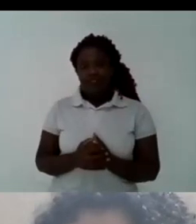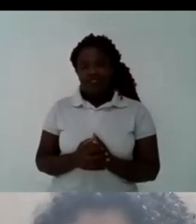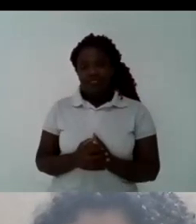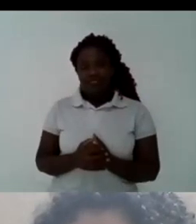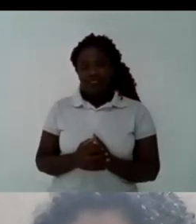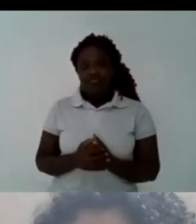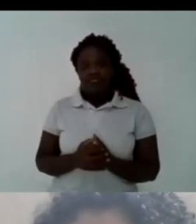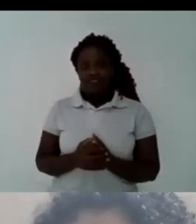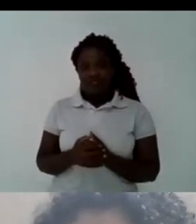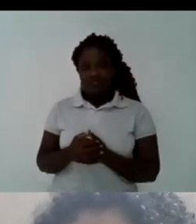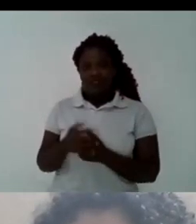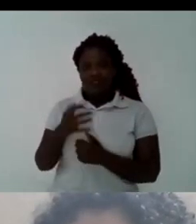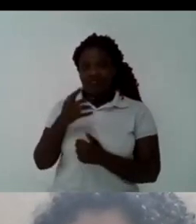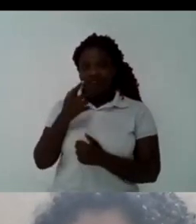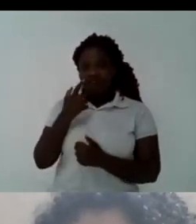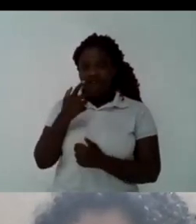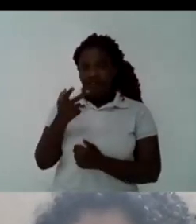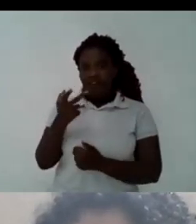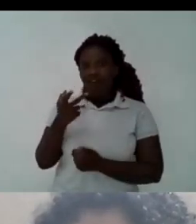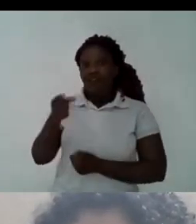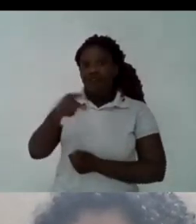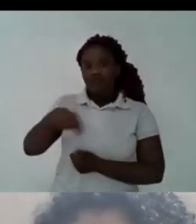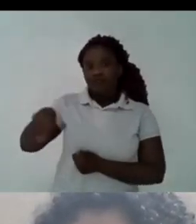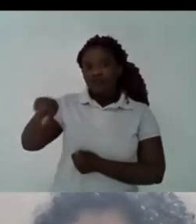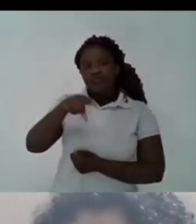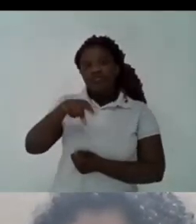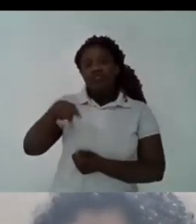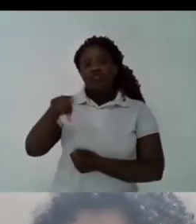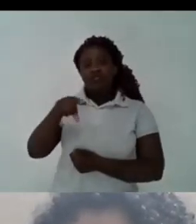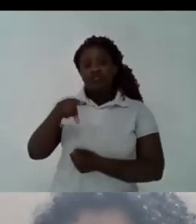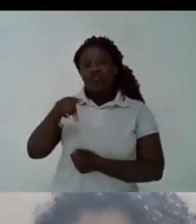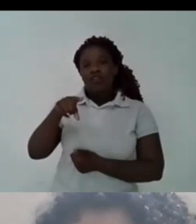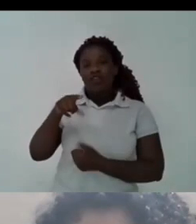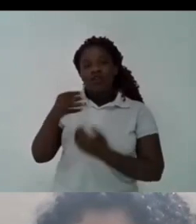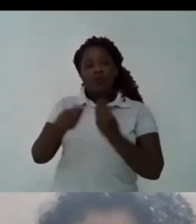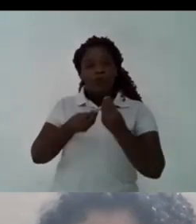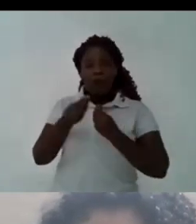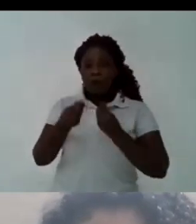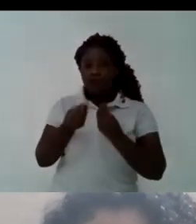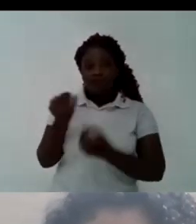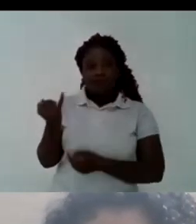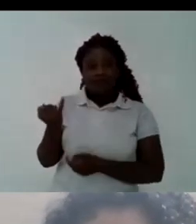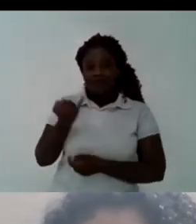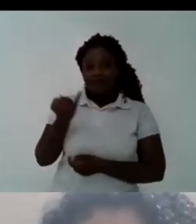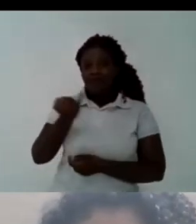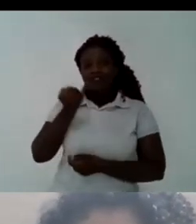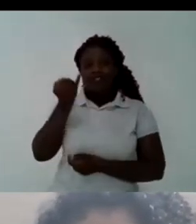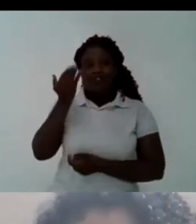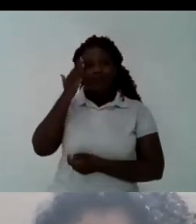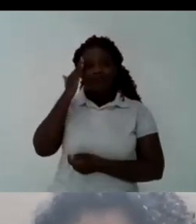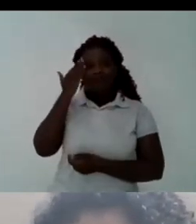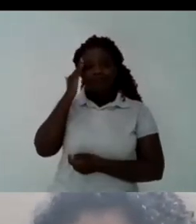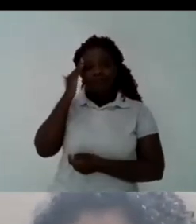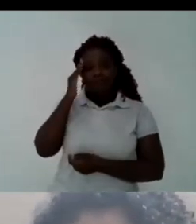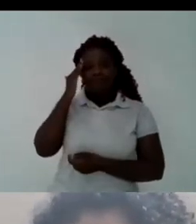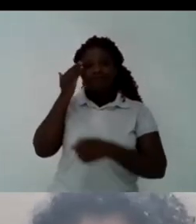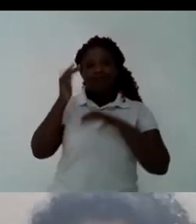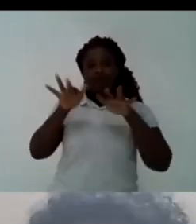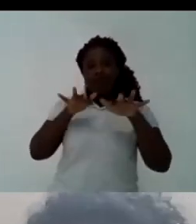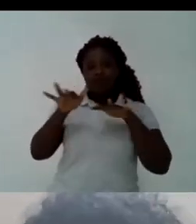and give you our perspective of how it's important to understand